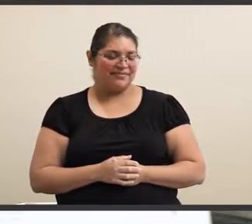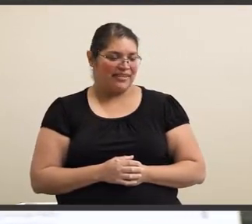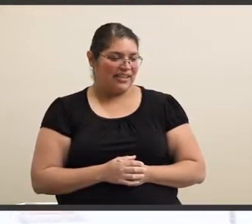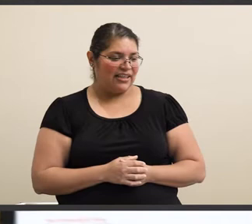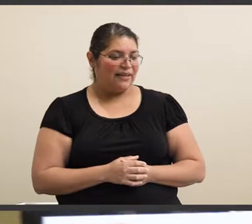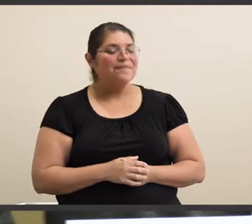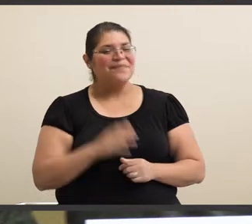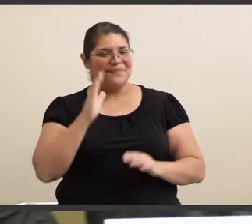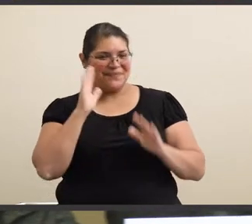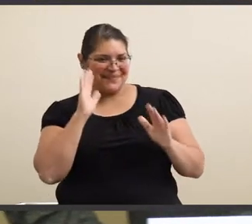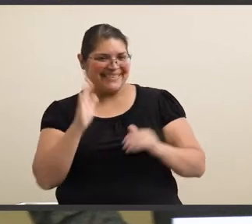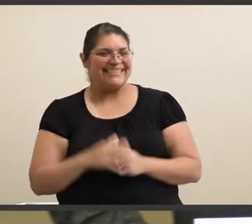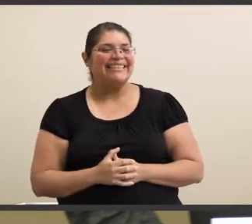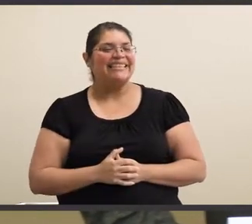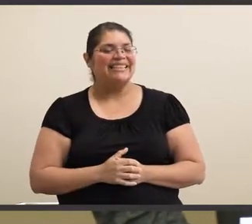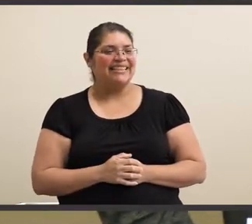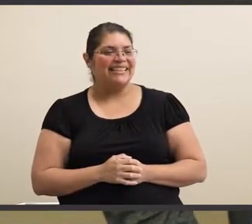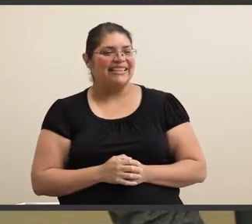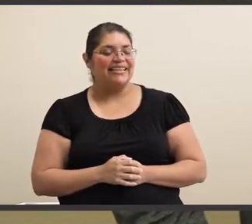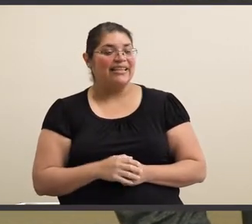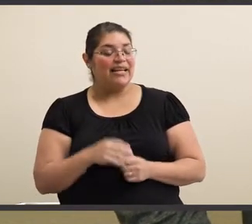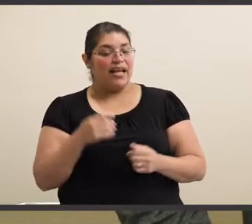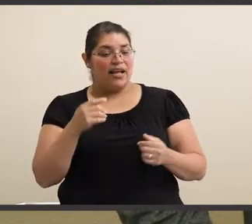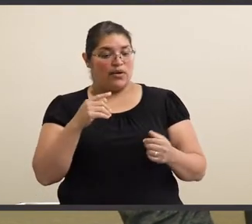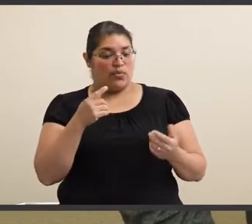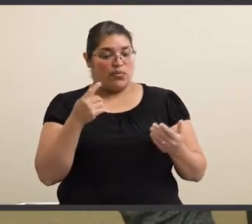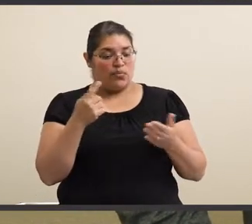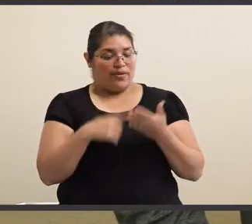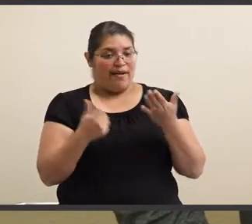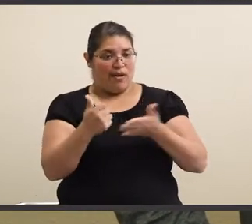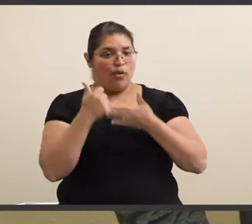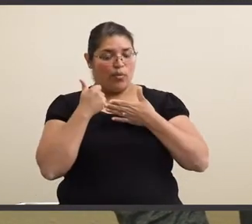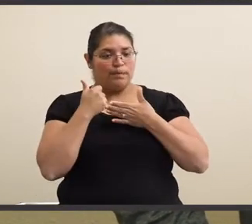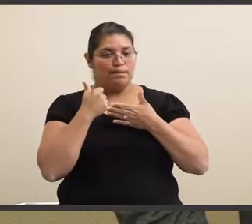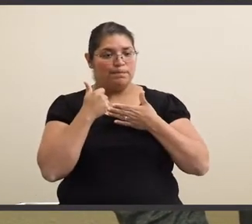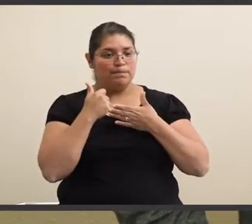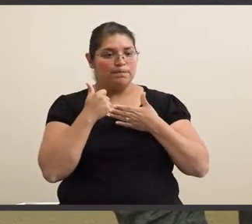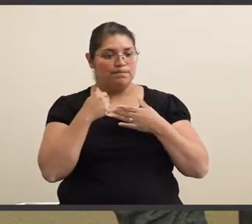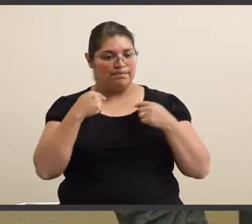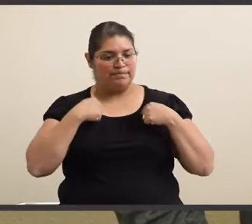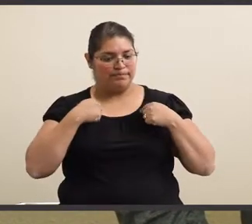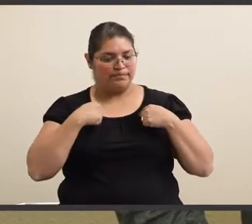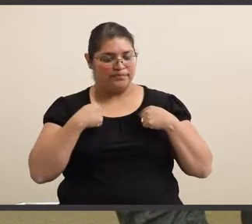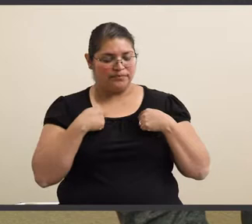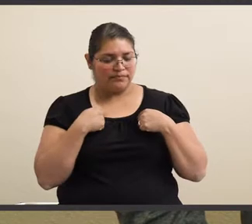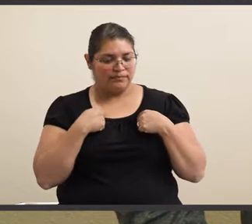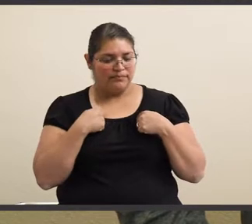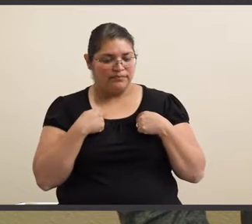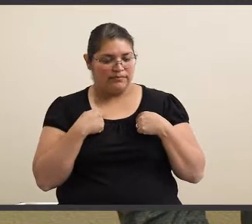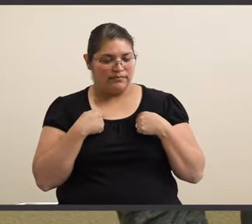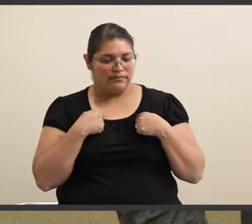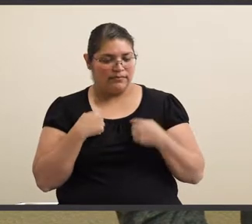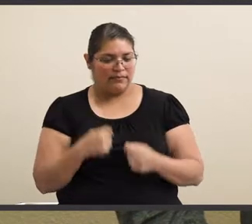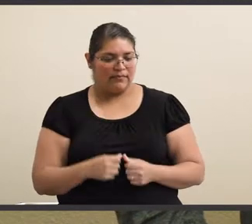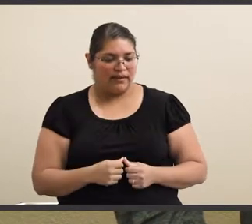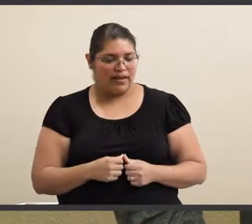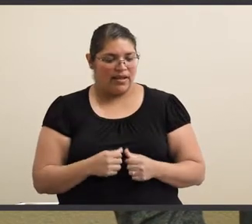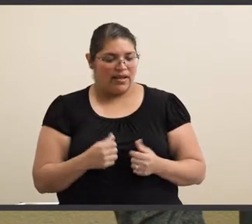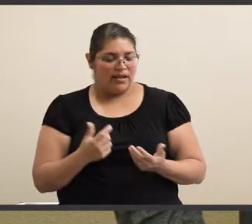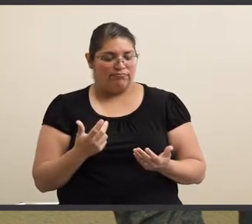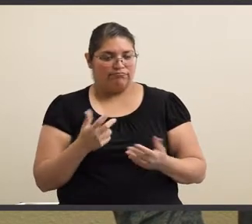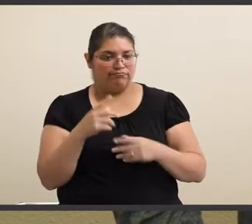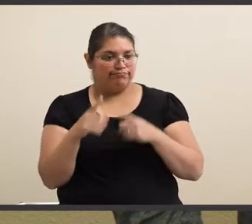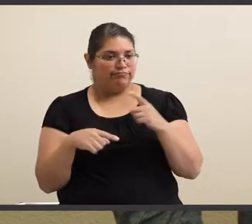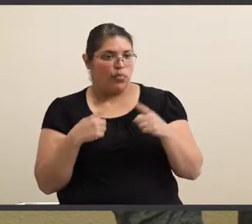Hello. The thing that really helps with me is whenever